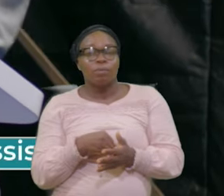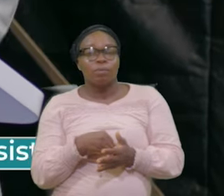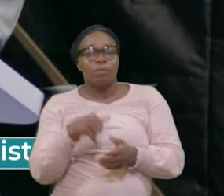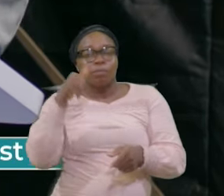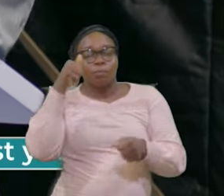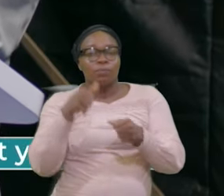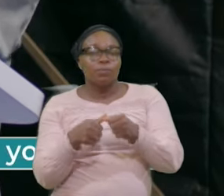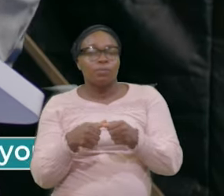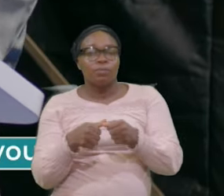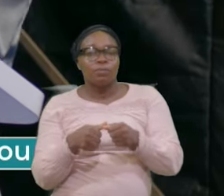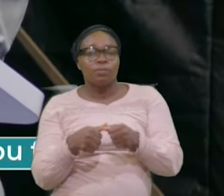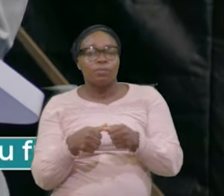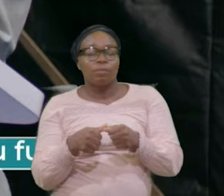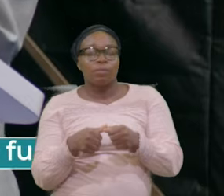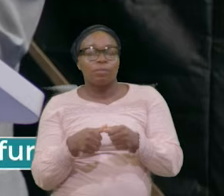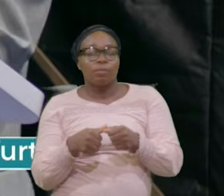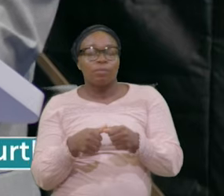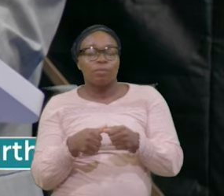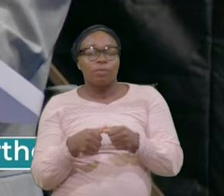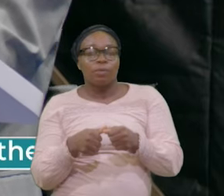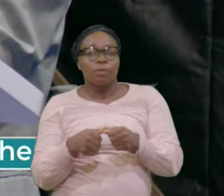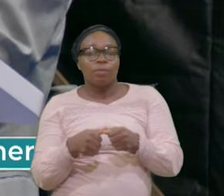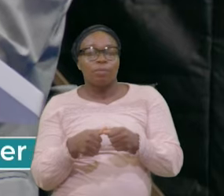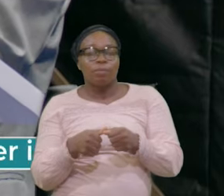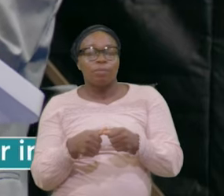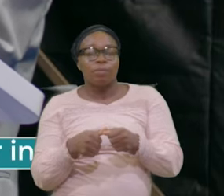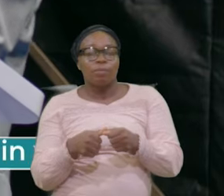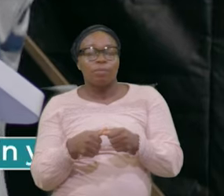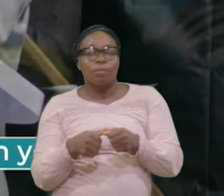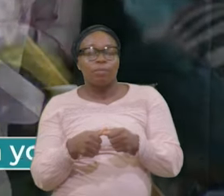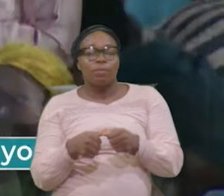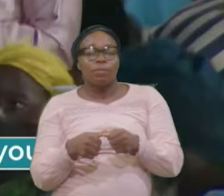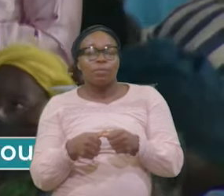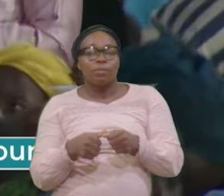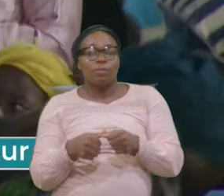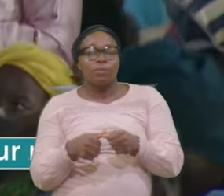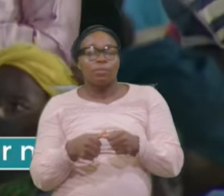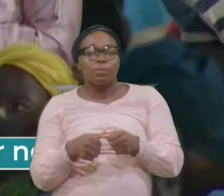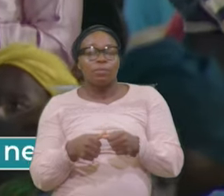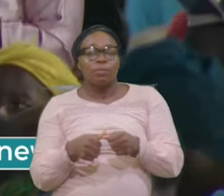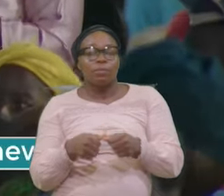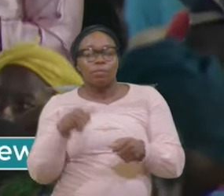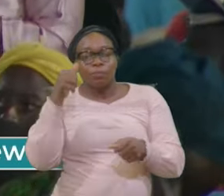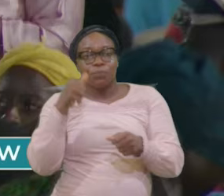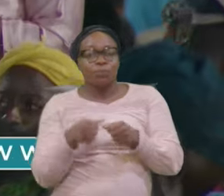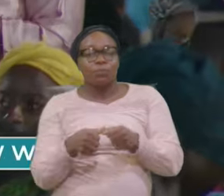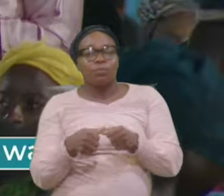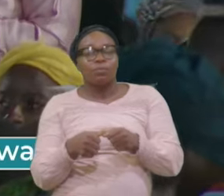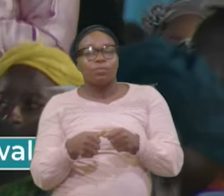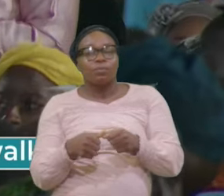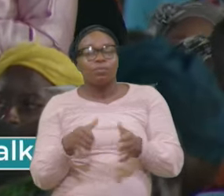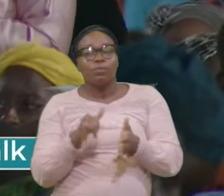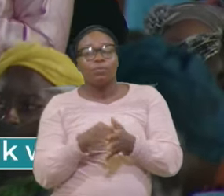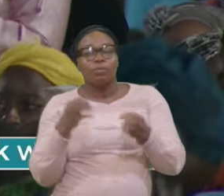Right There Detent Over There People Are There A Lot Of Them I'm Sure Many Of Them Over There